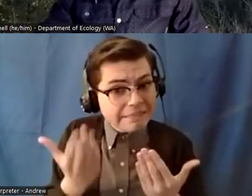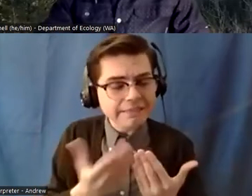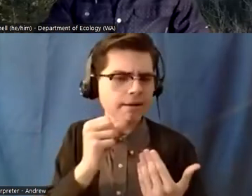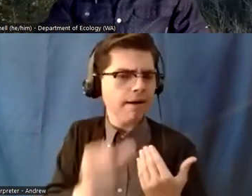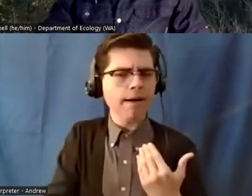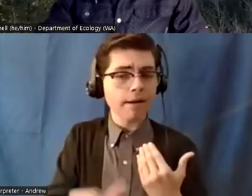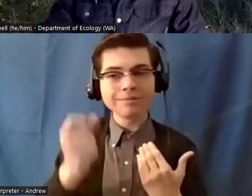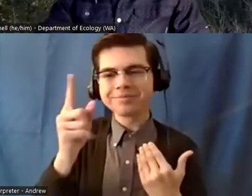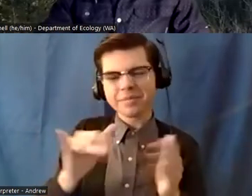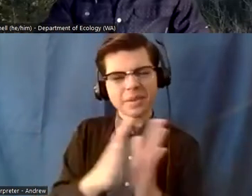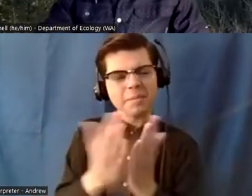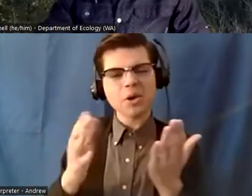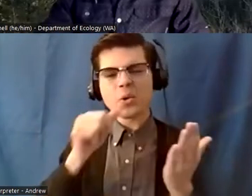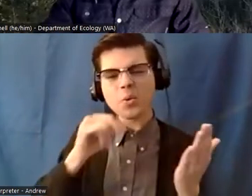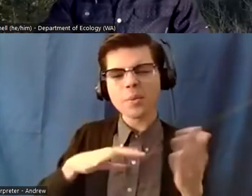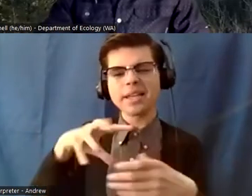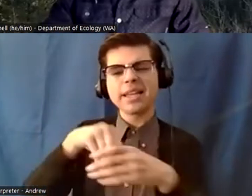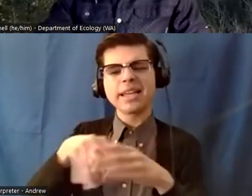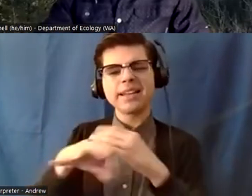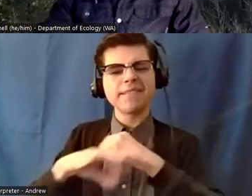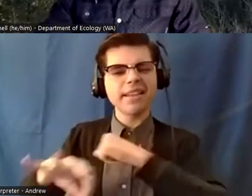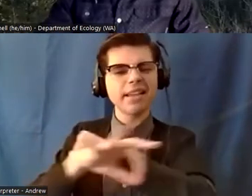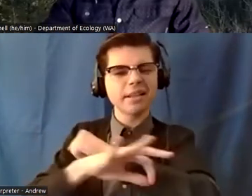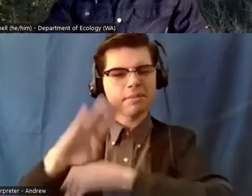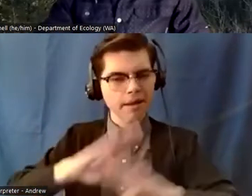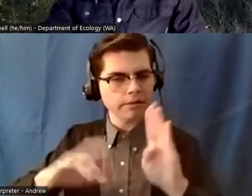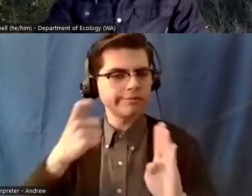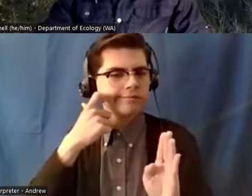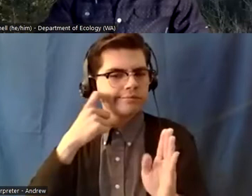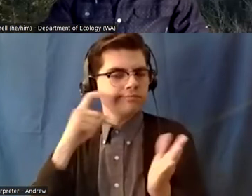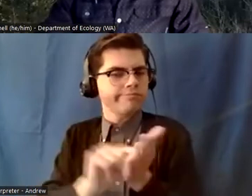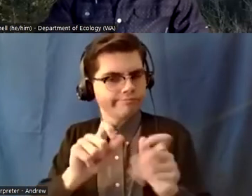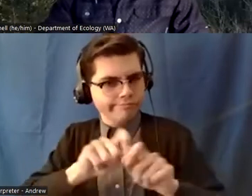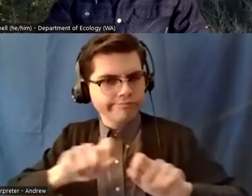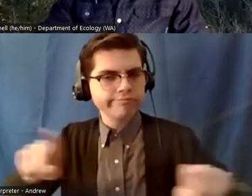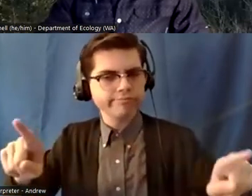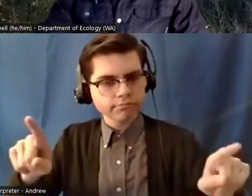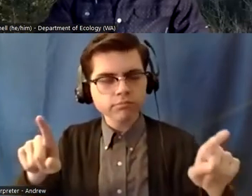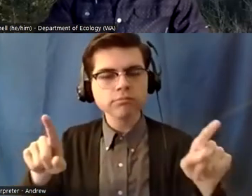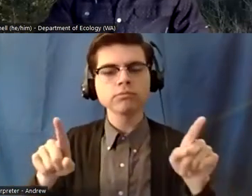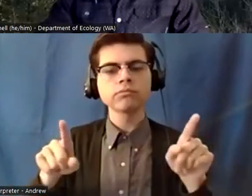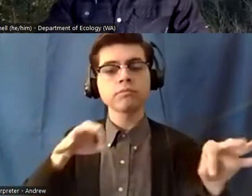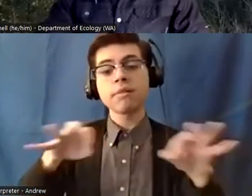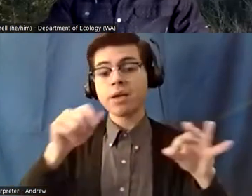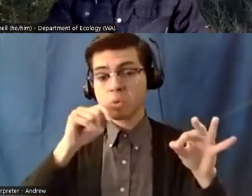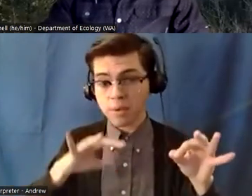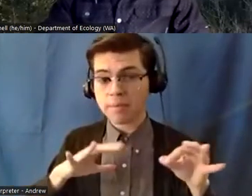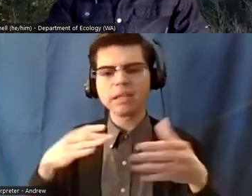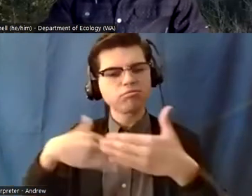was women in field biology just published talks about the history of females getting into the field of field biology